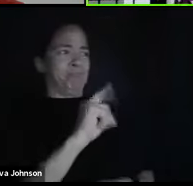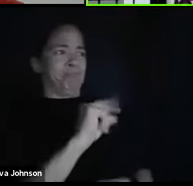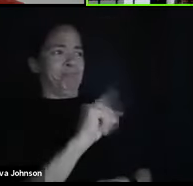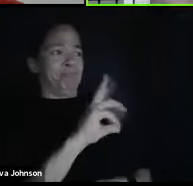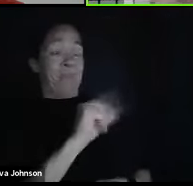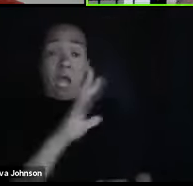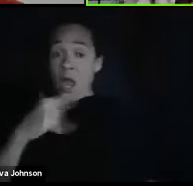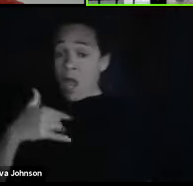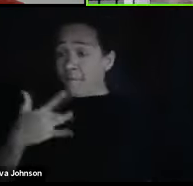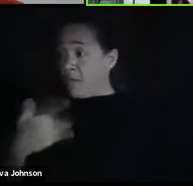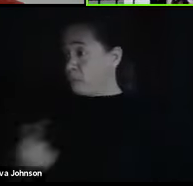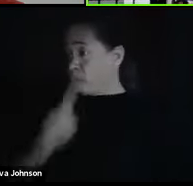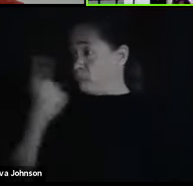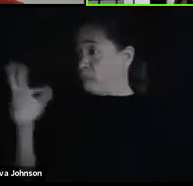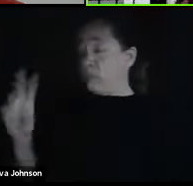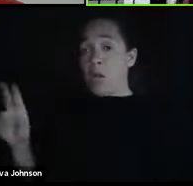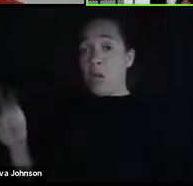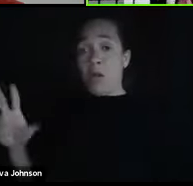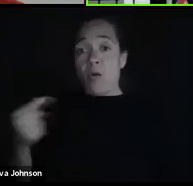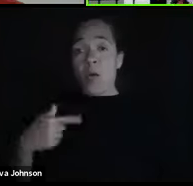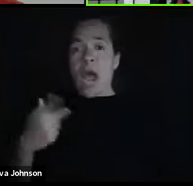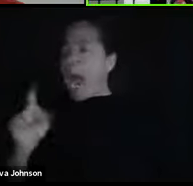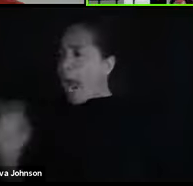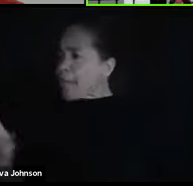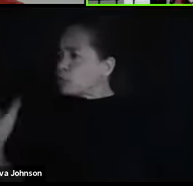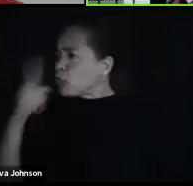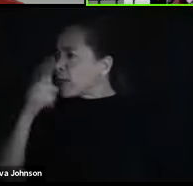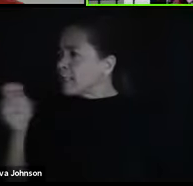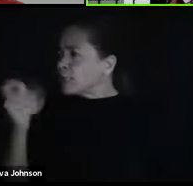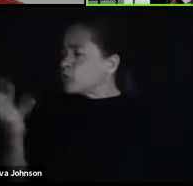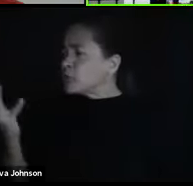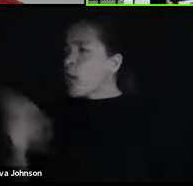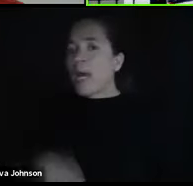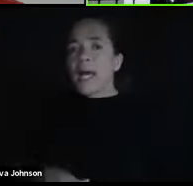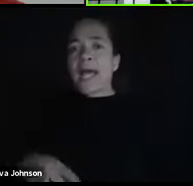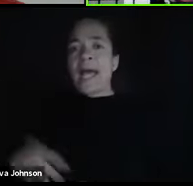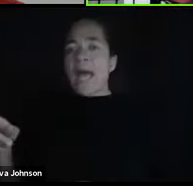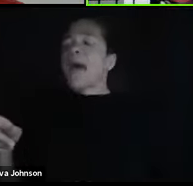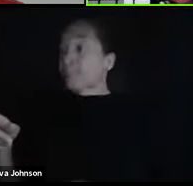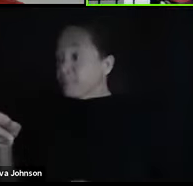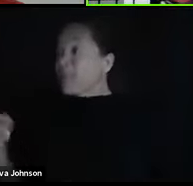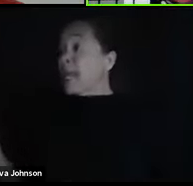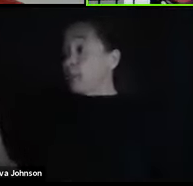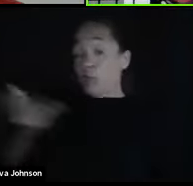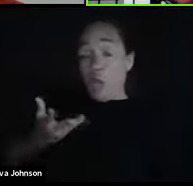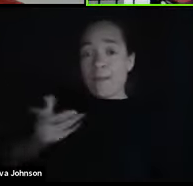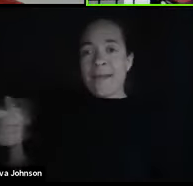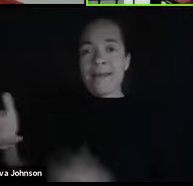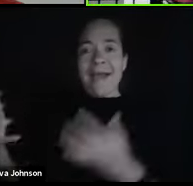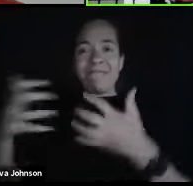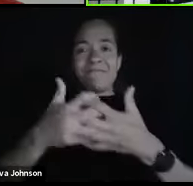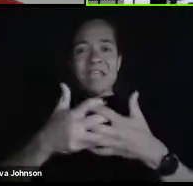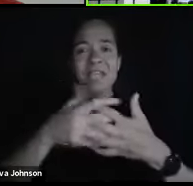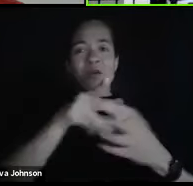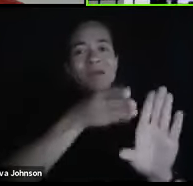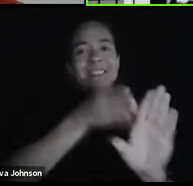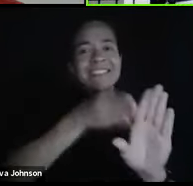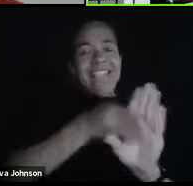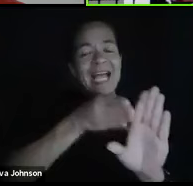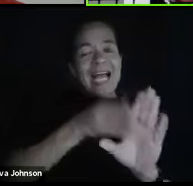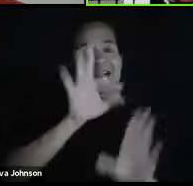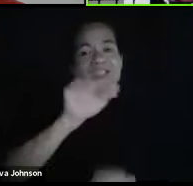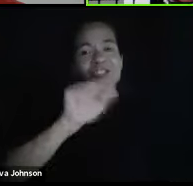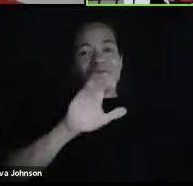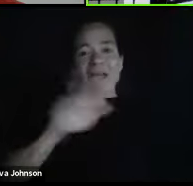personally. So I asked him what his interests were, and I fit him with a member of the psychology faculty. I introduced